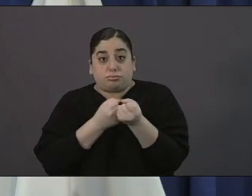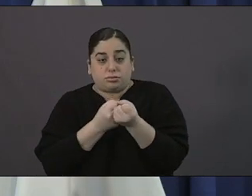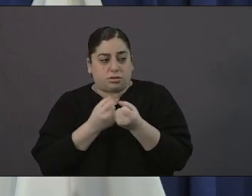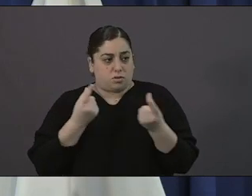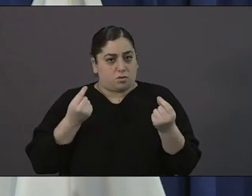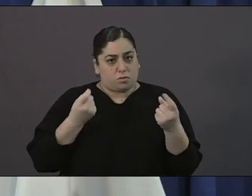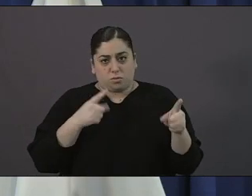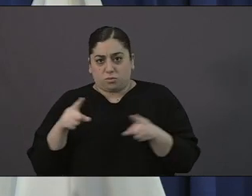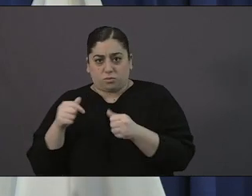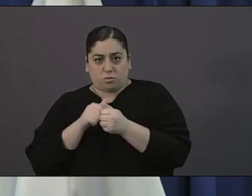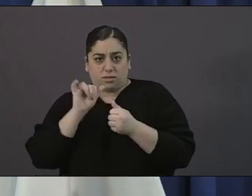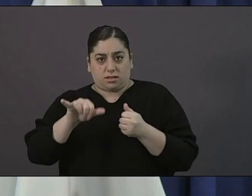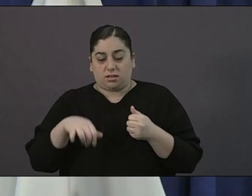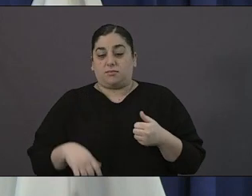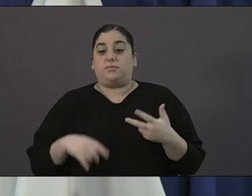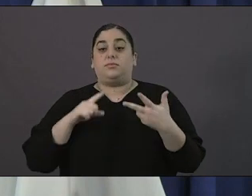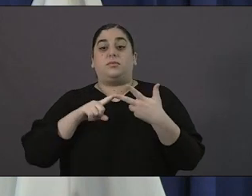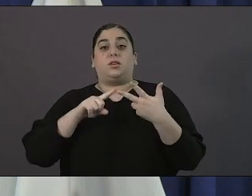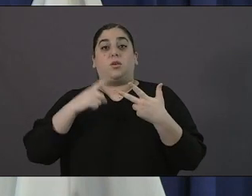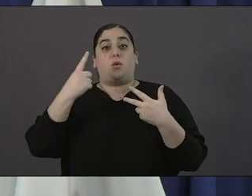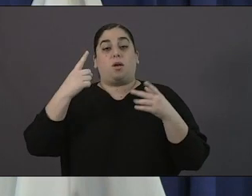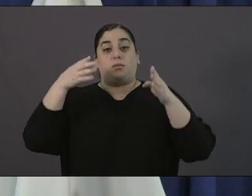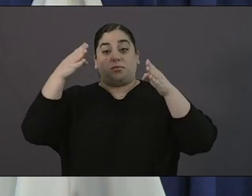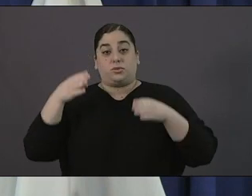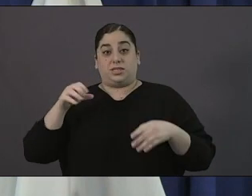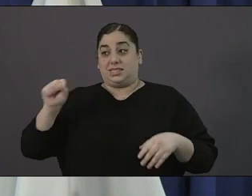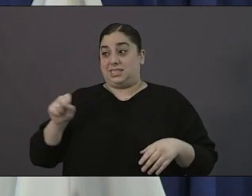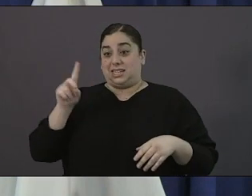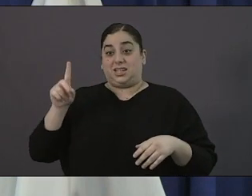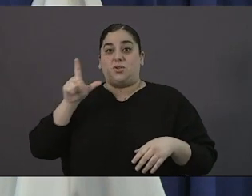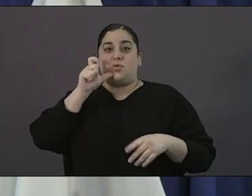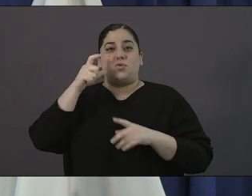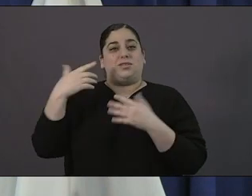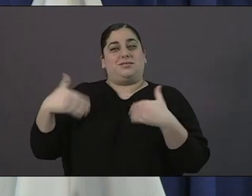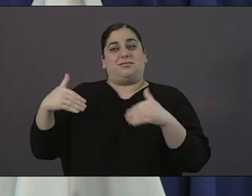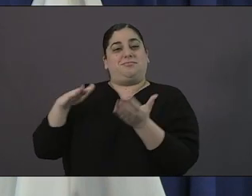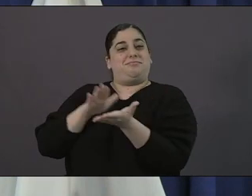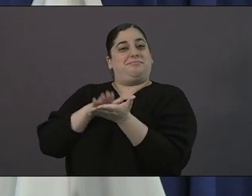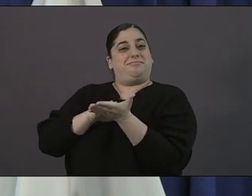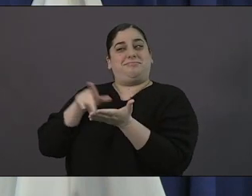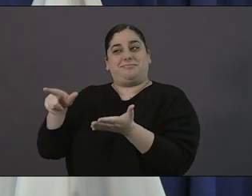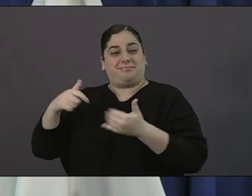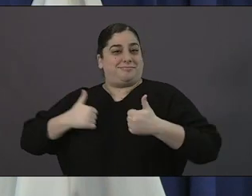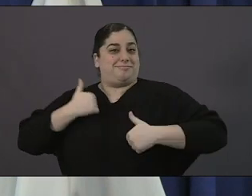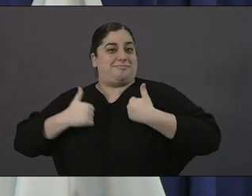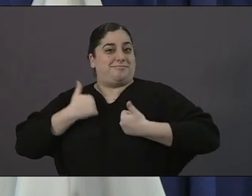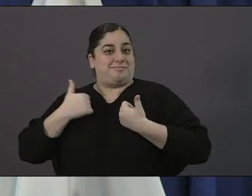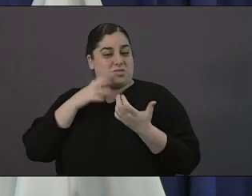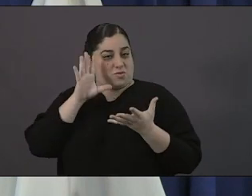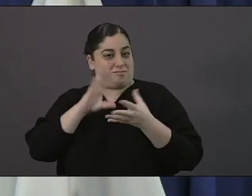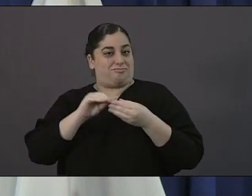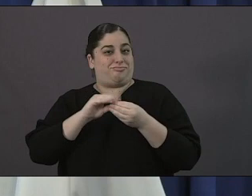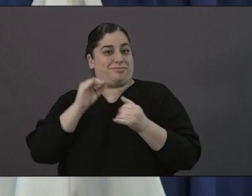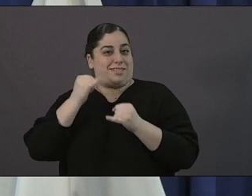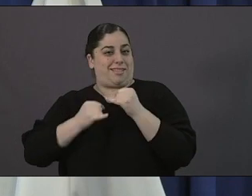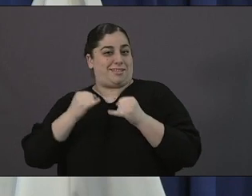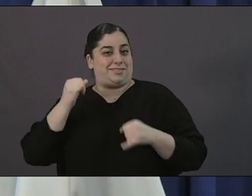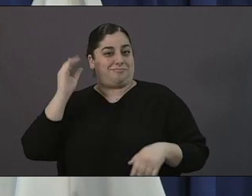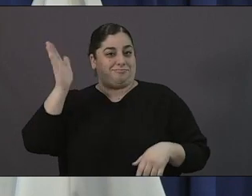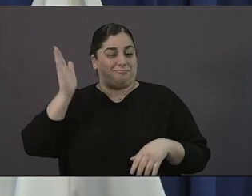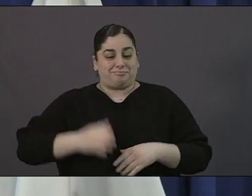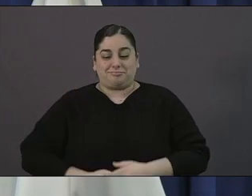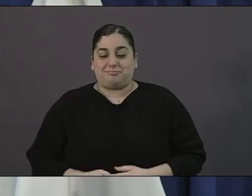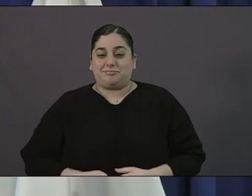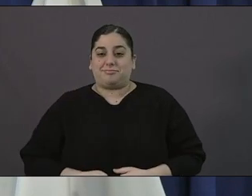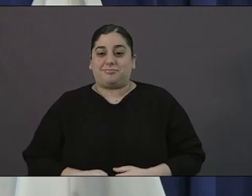to step up but first our the work that's happening at the convention center last week as you know we completed